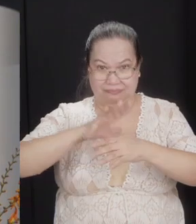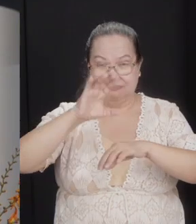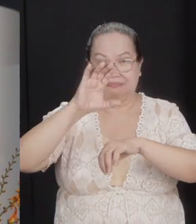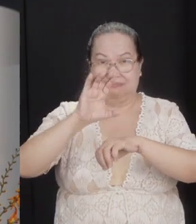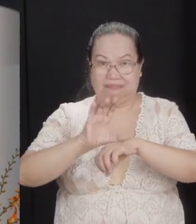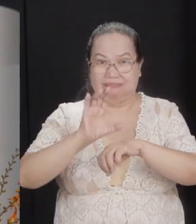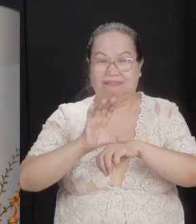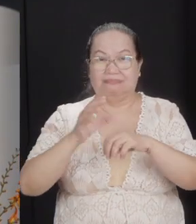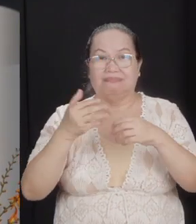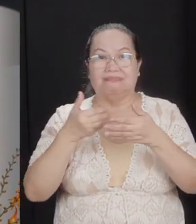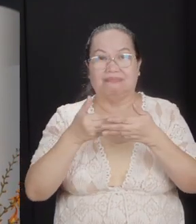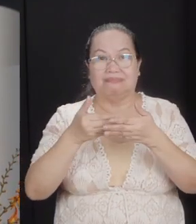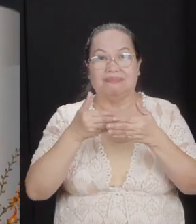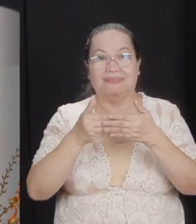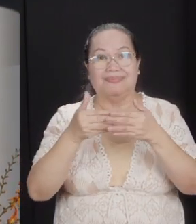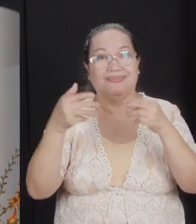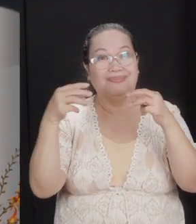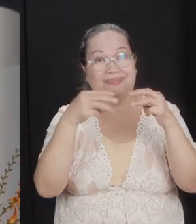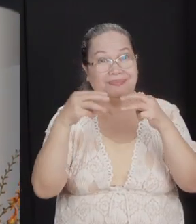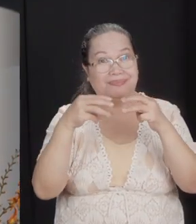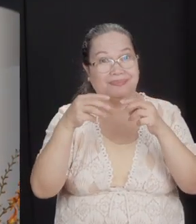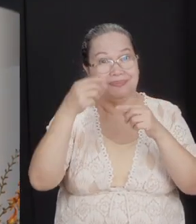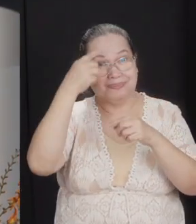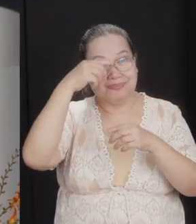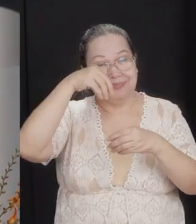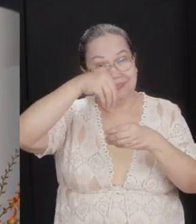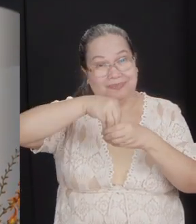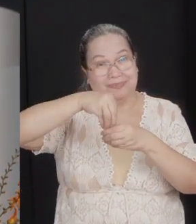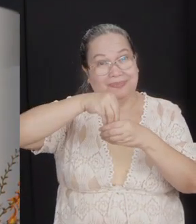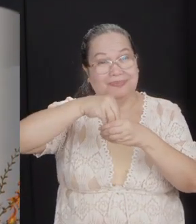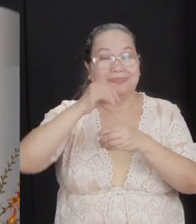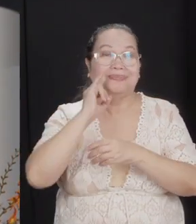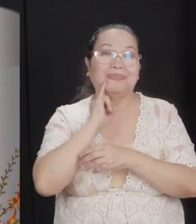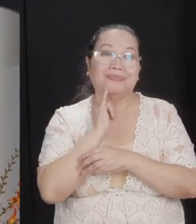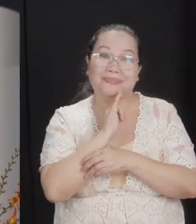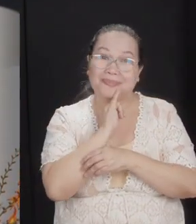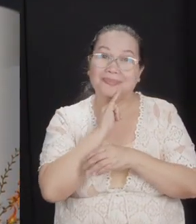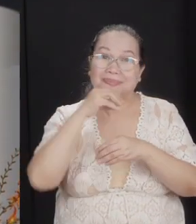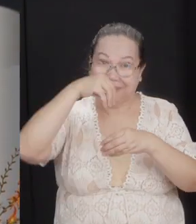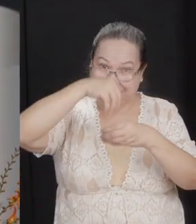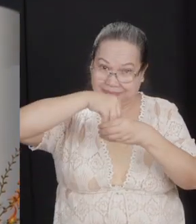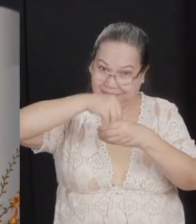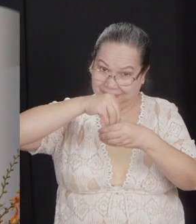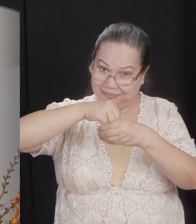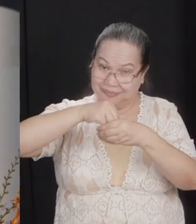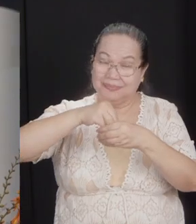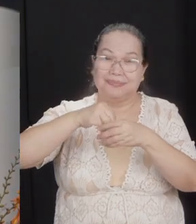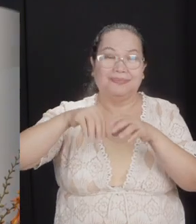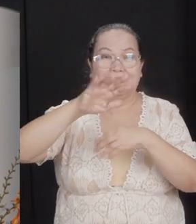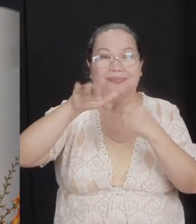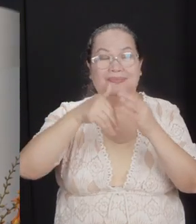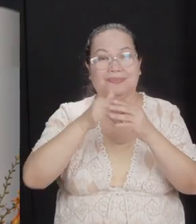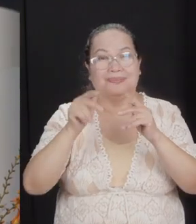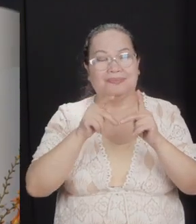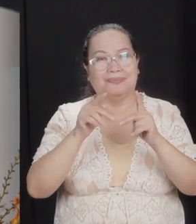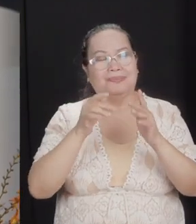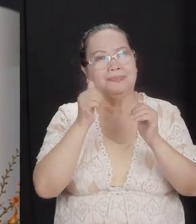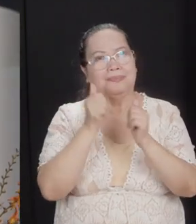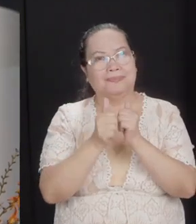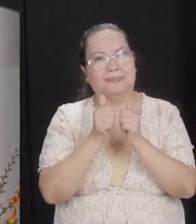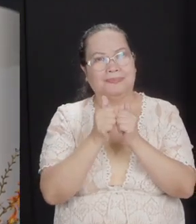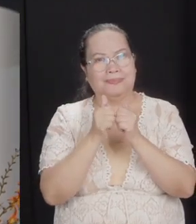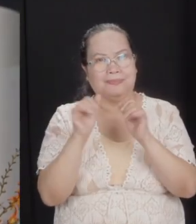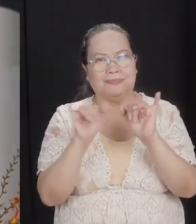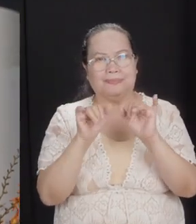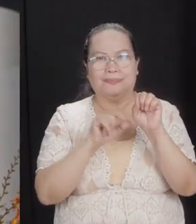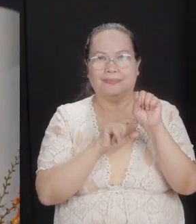near civil war. That's what you're reading about. They almost tried to kill each other. And you know what? It meant, it